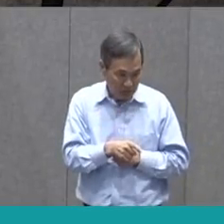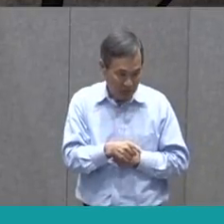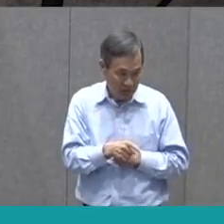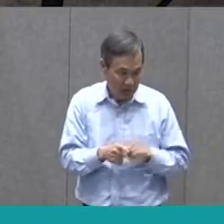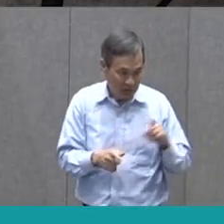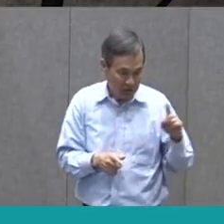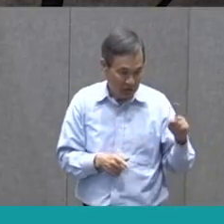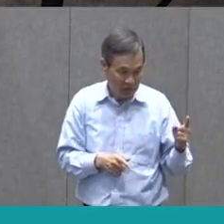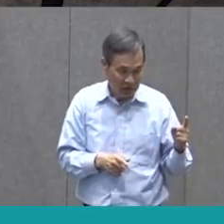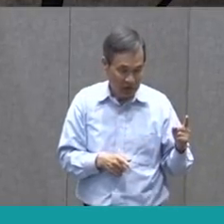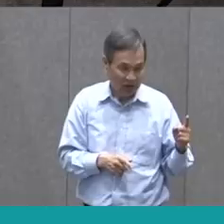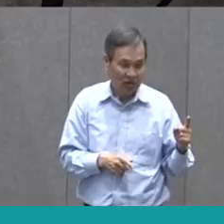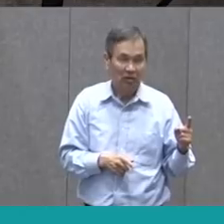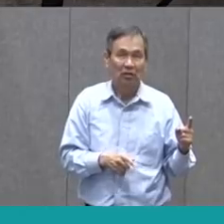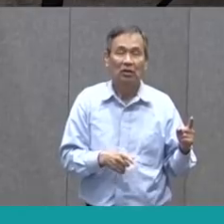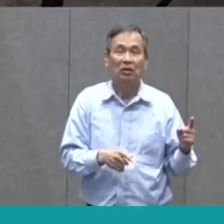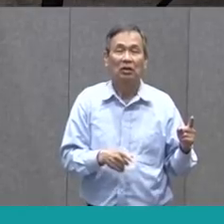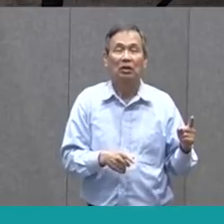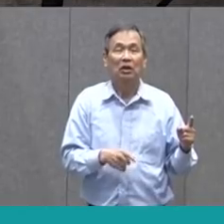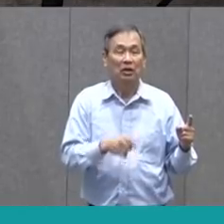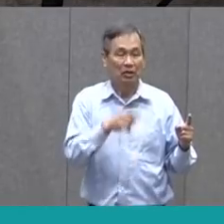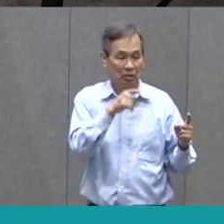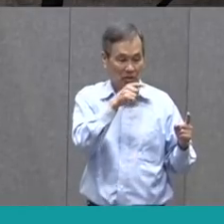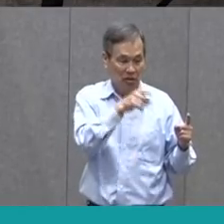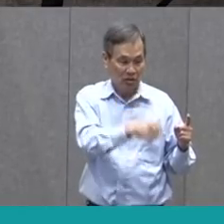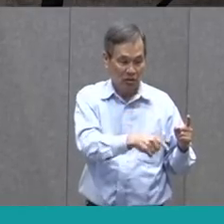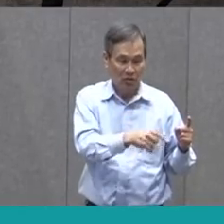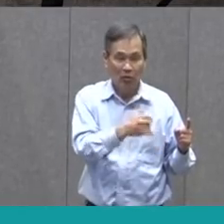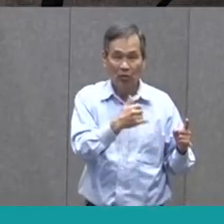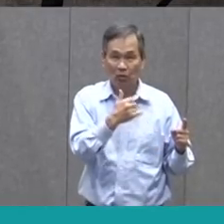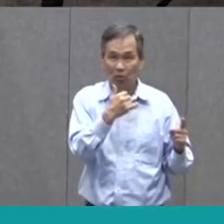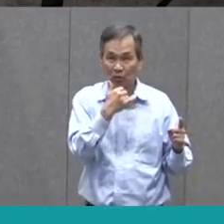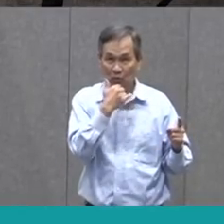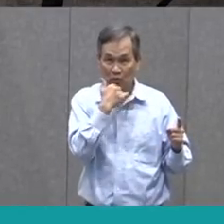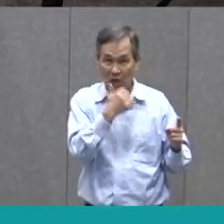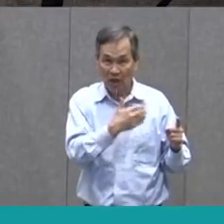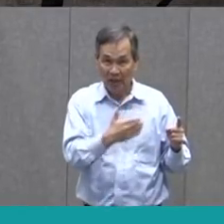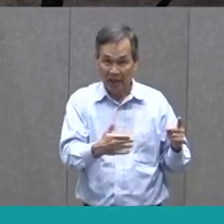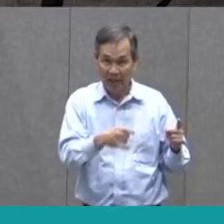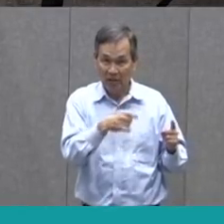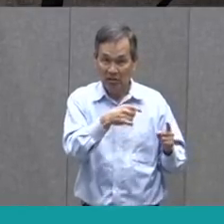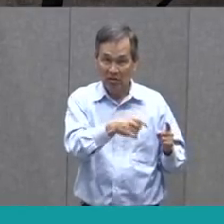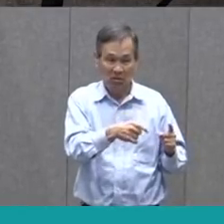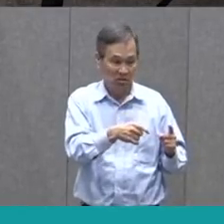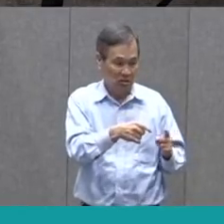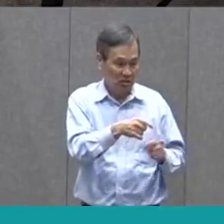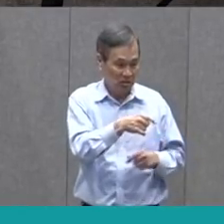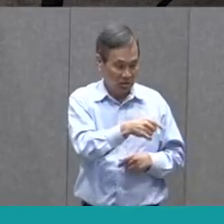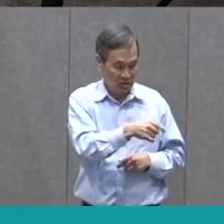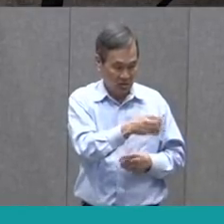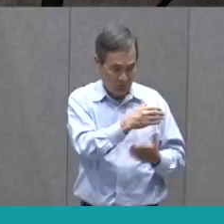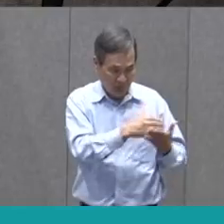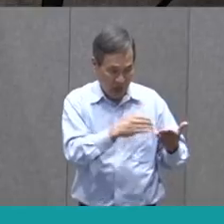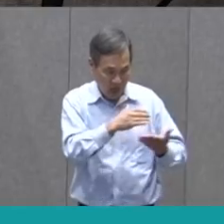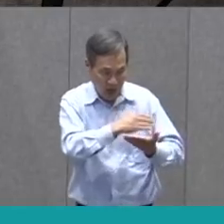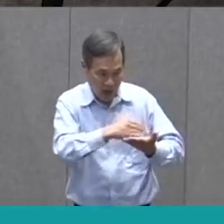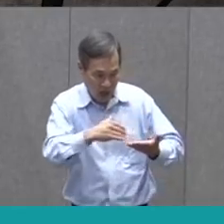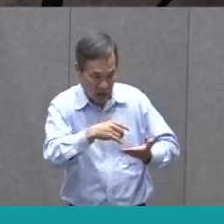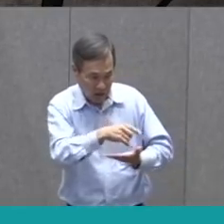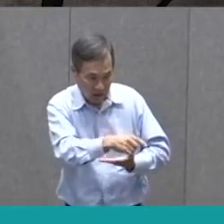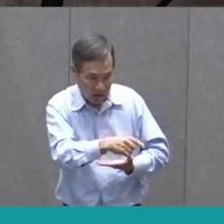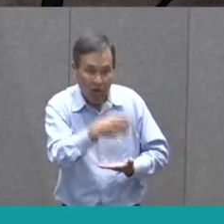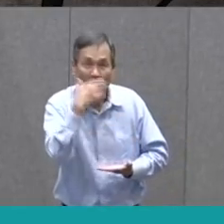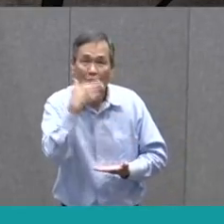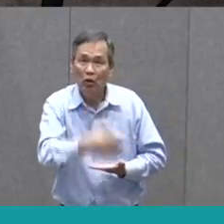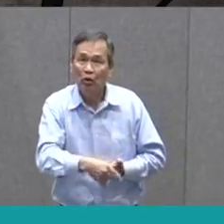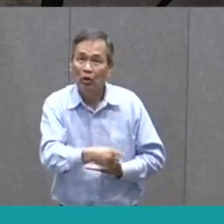There are some parts of the wrong things that are really quite right.